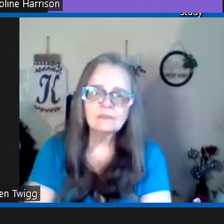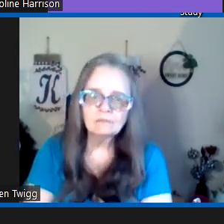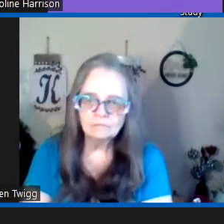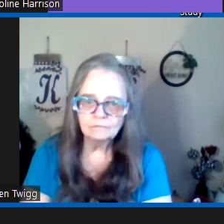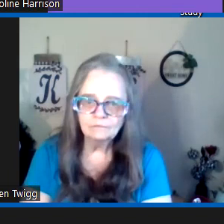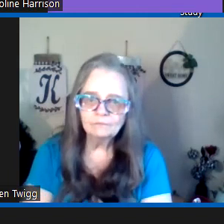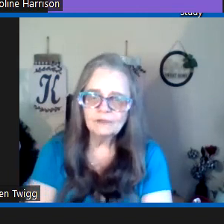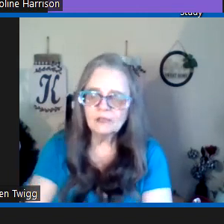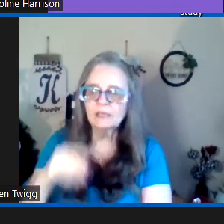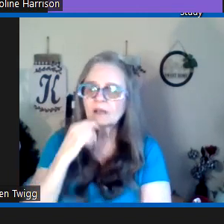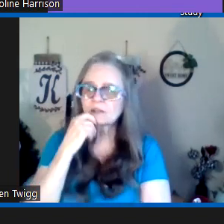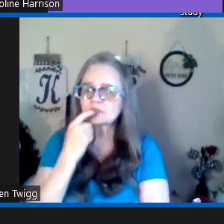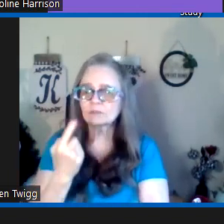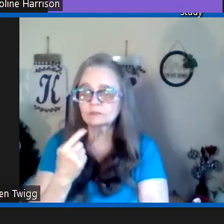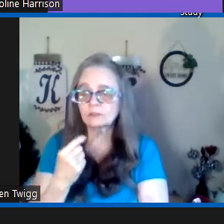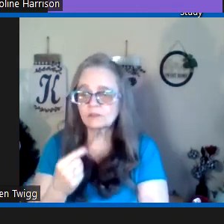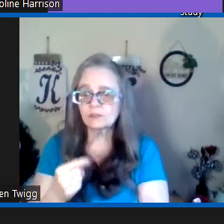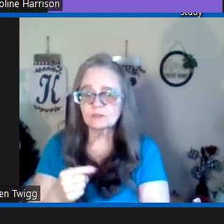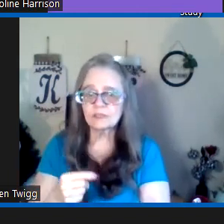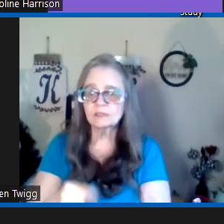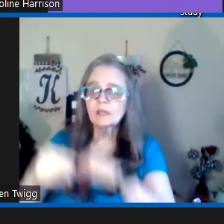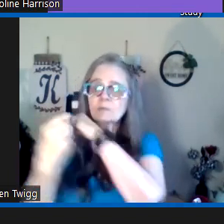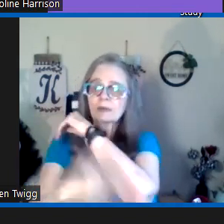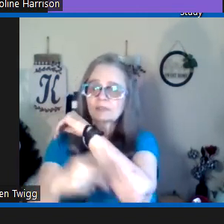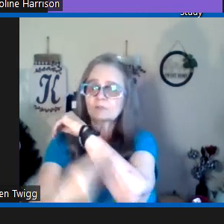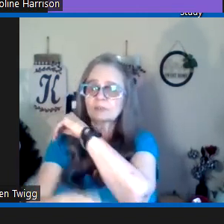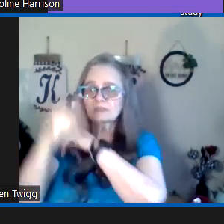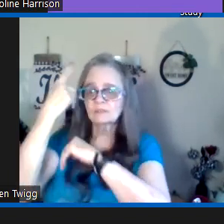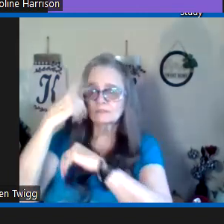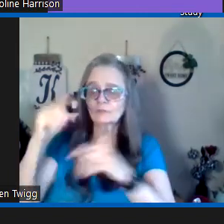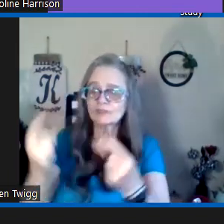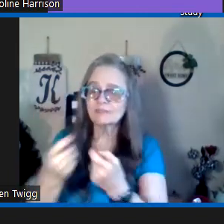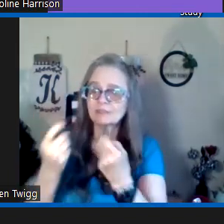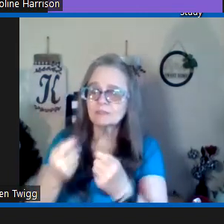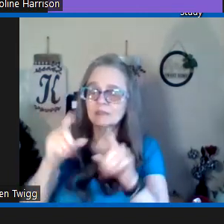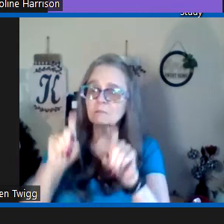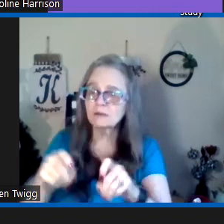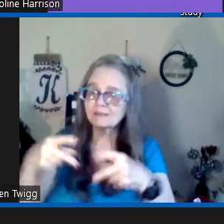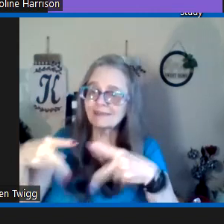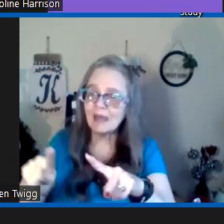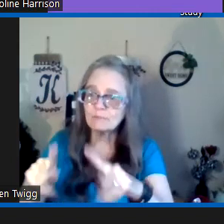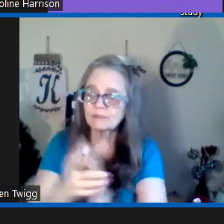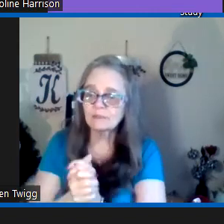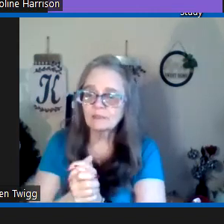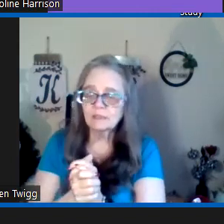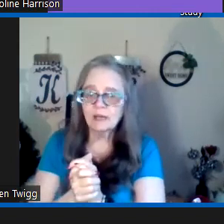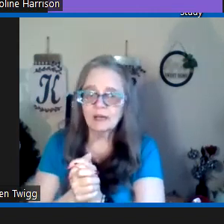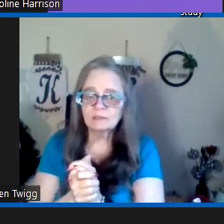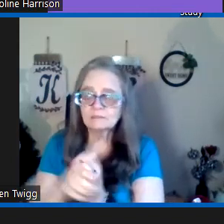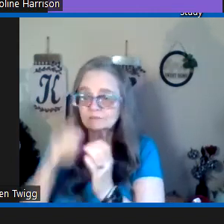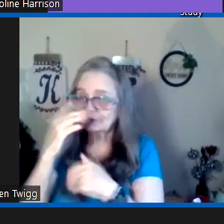and it also shows that punishment for sin must happen